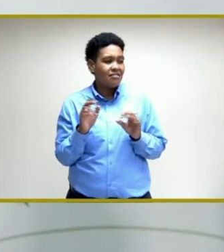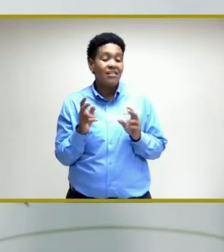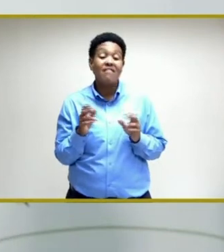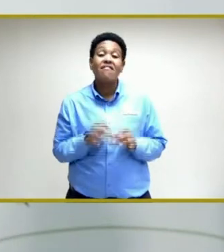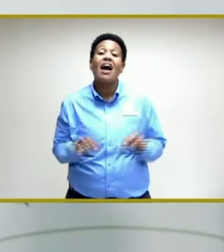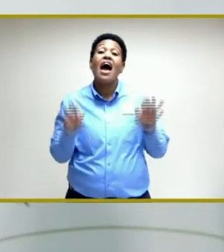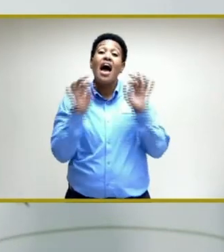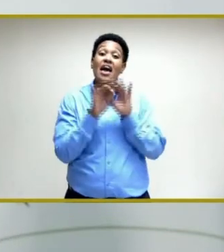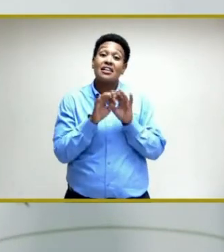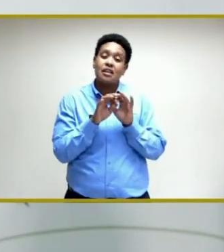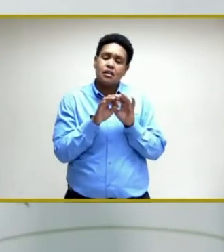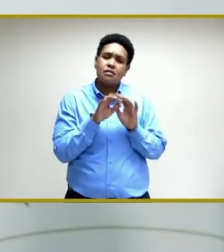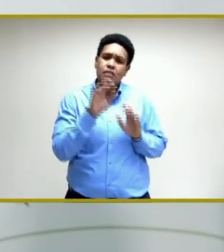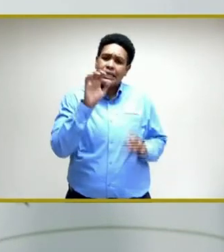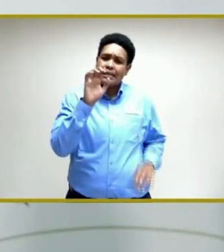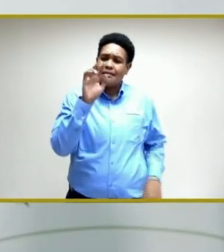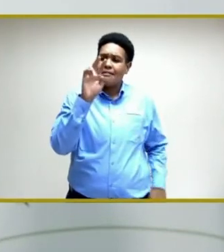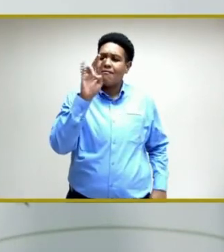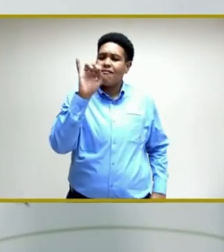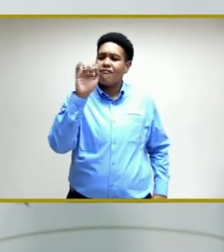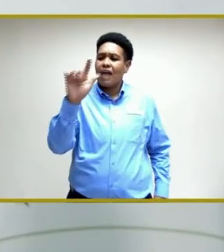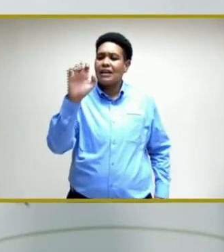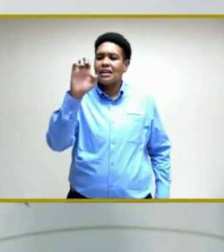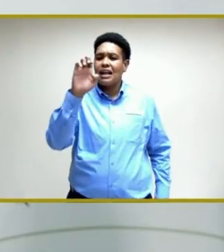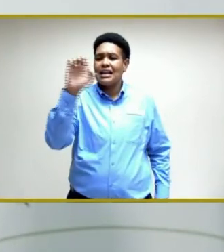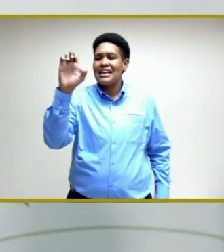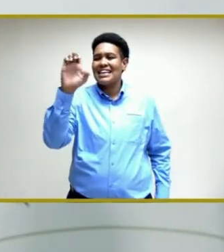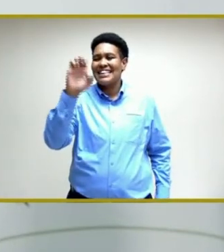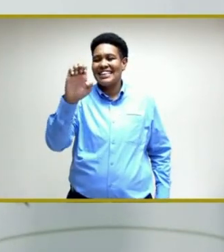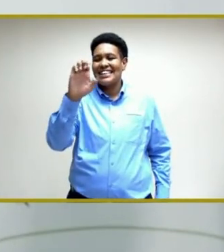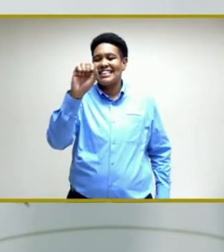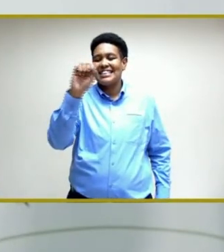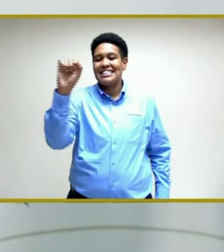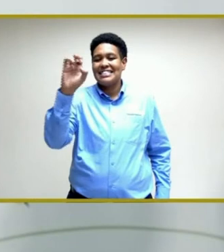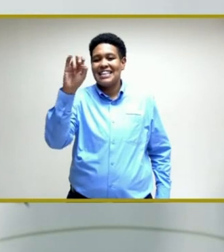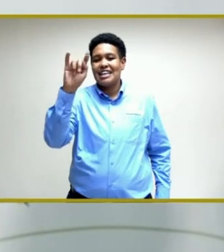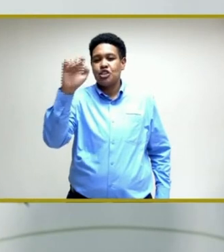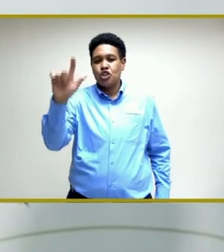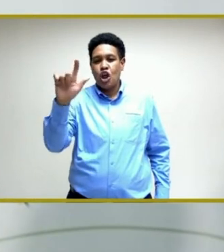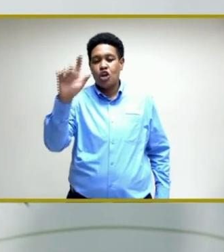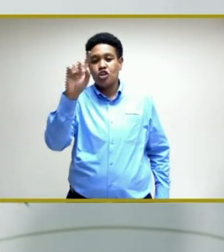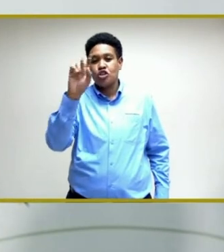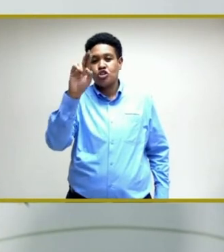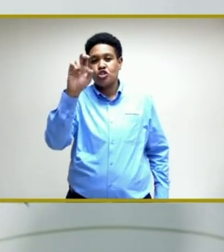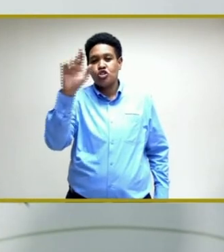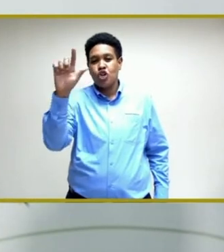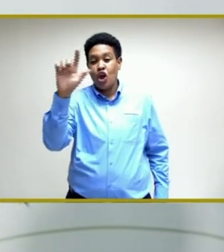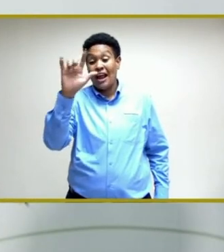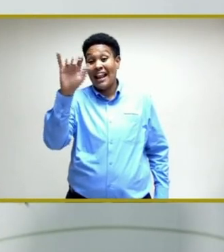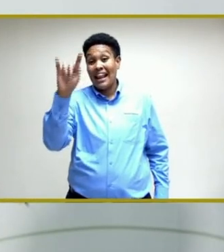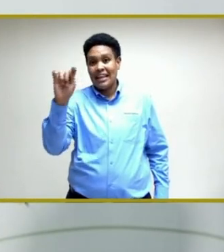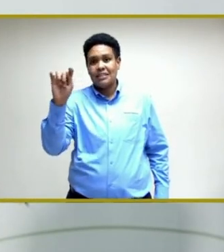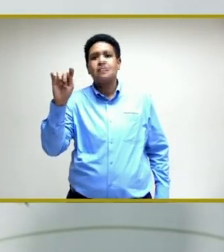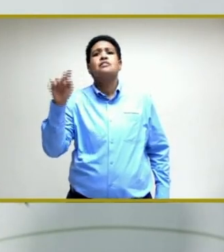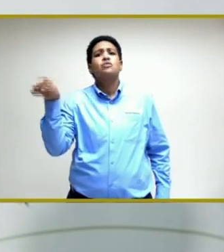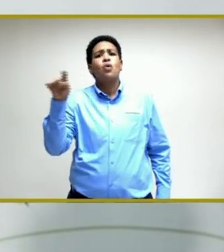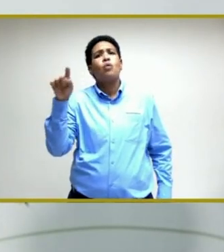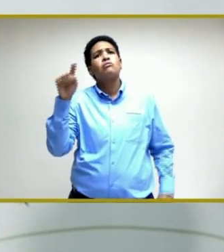Essential Drug List. Those items are provided in the public sector.